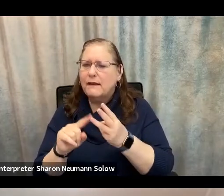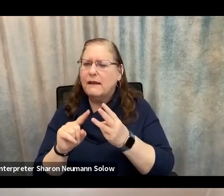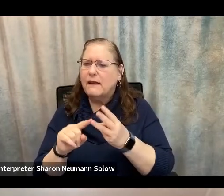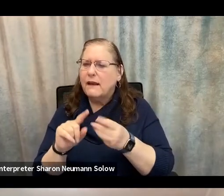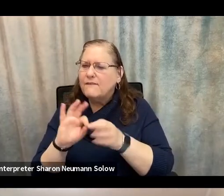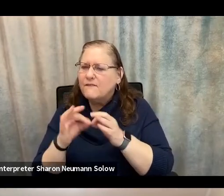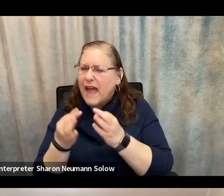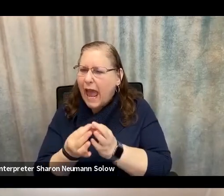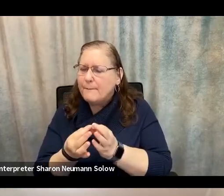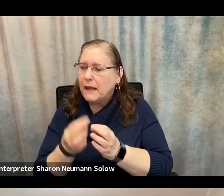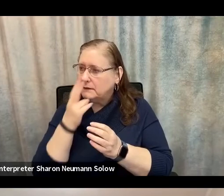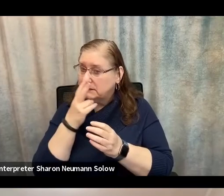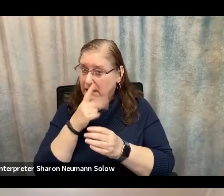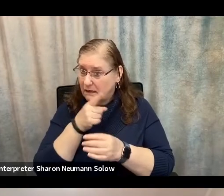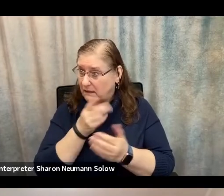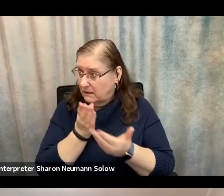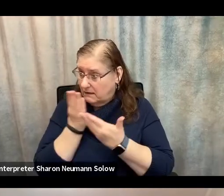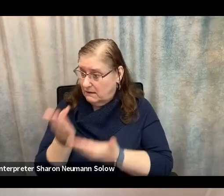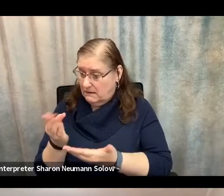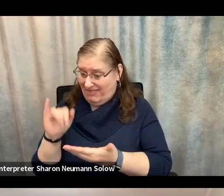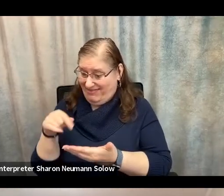proposed to you is actually in your best interest.